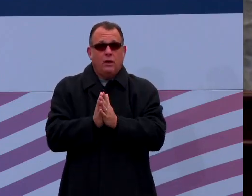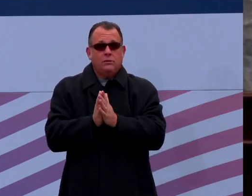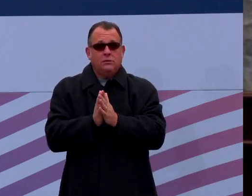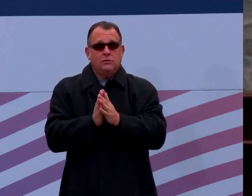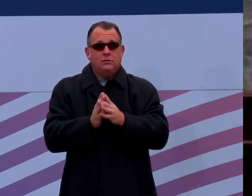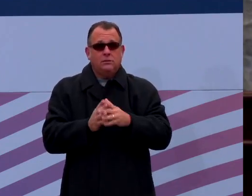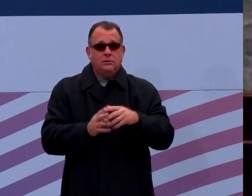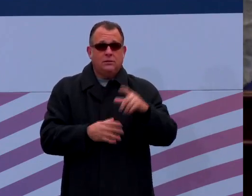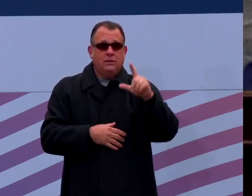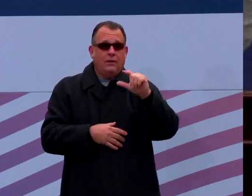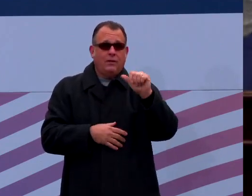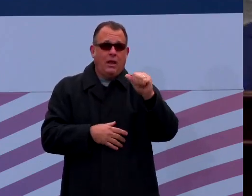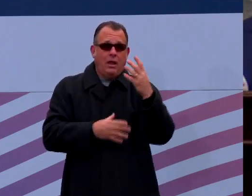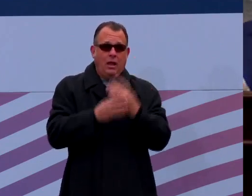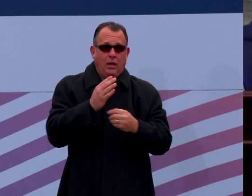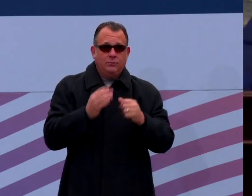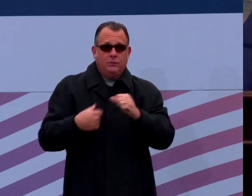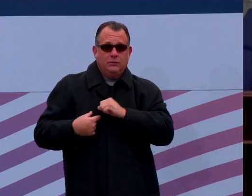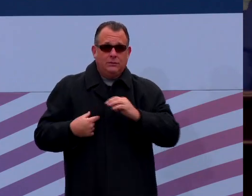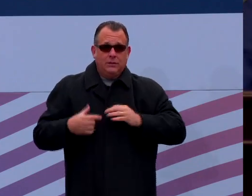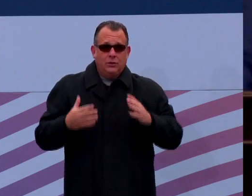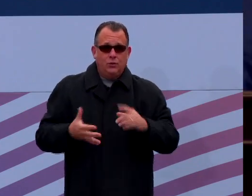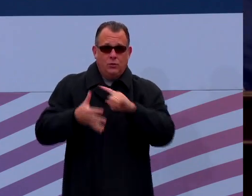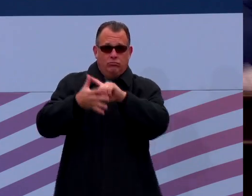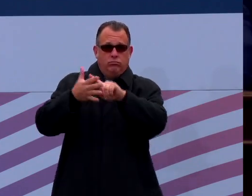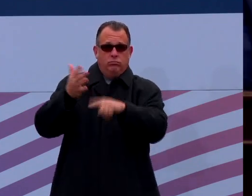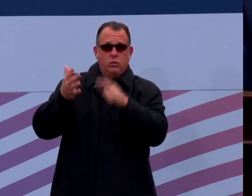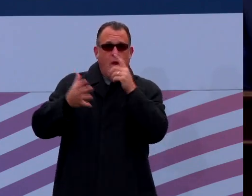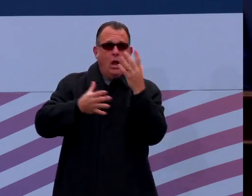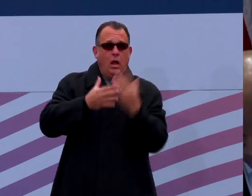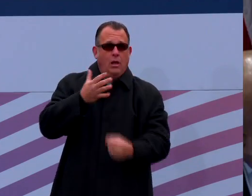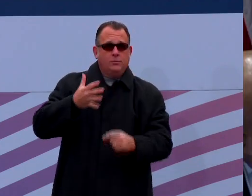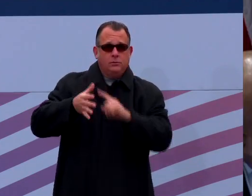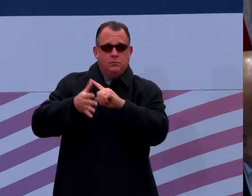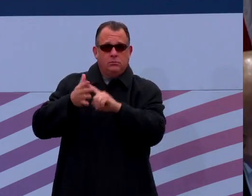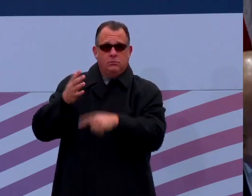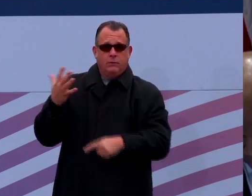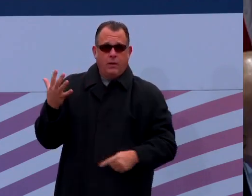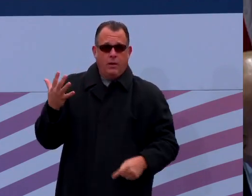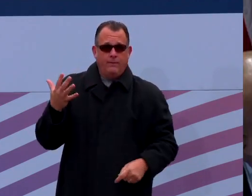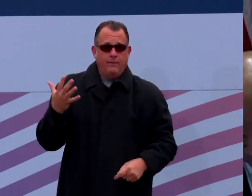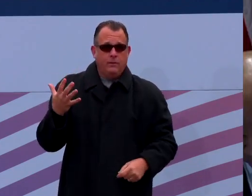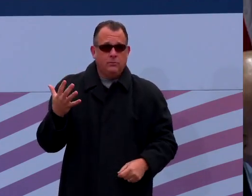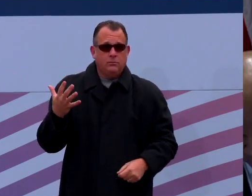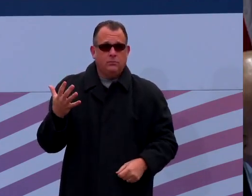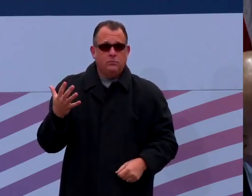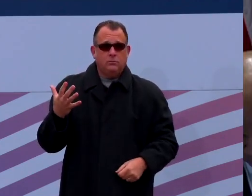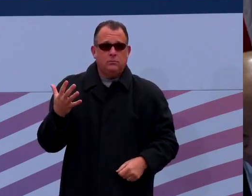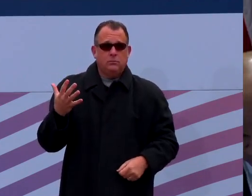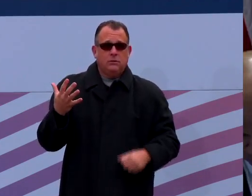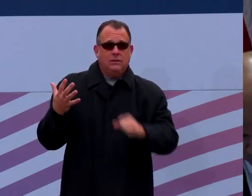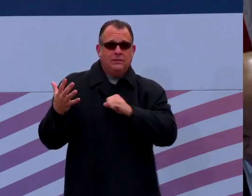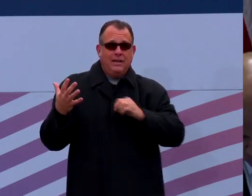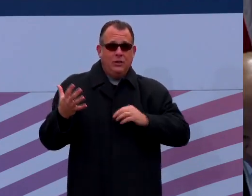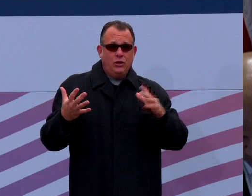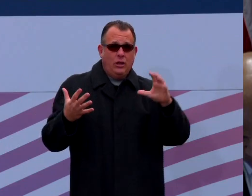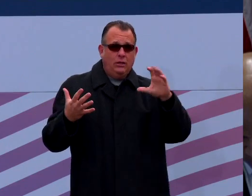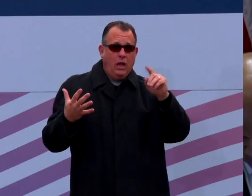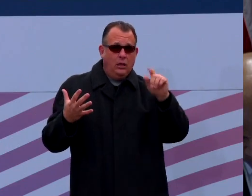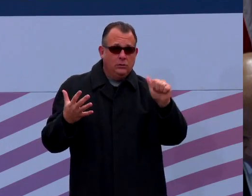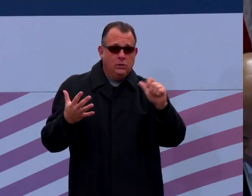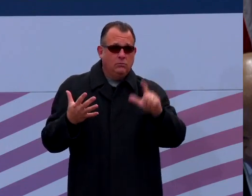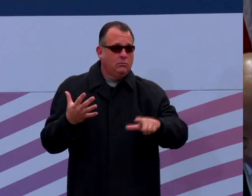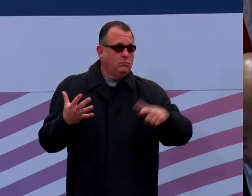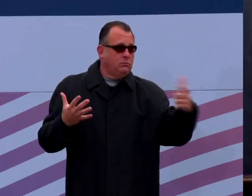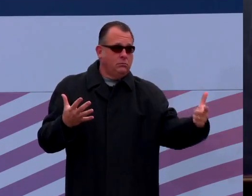Coleman, and personal leave for Senator Mastroianno. The chair recognizes Senator Costa. Thank you, Madam President. I request a